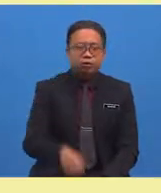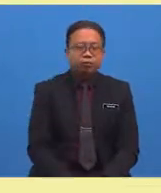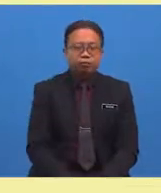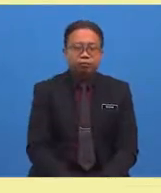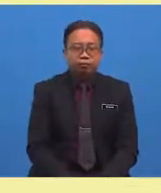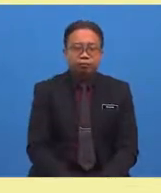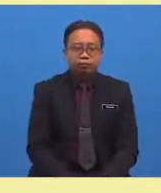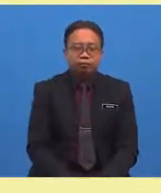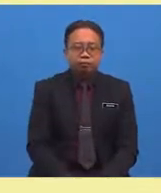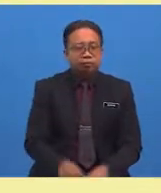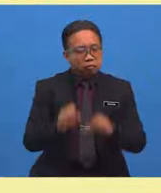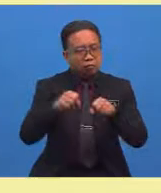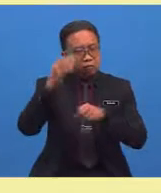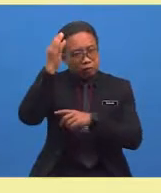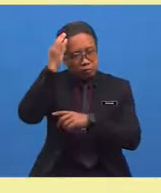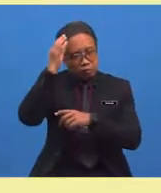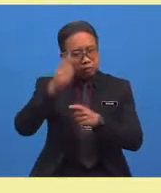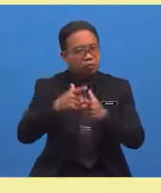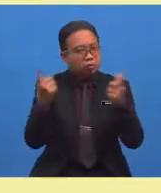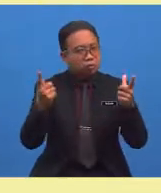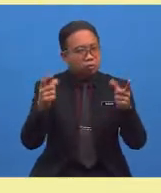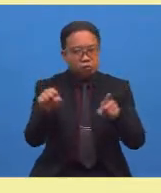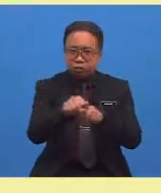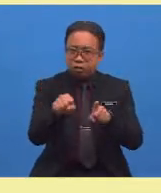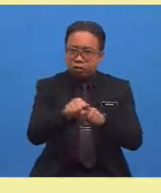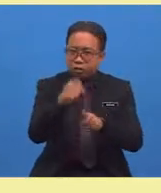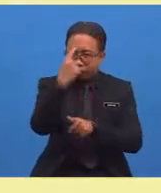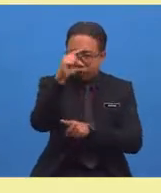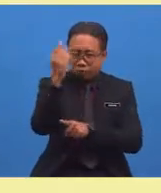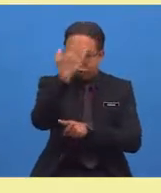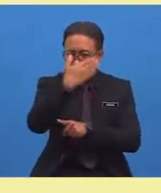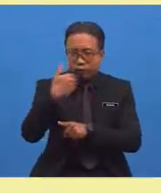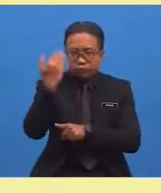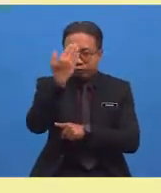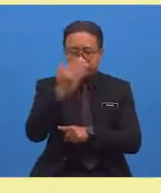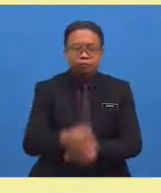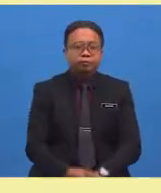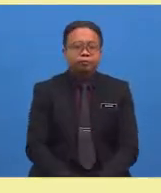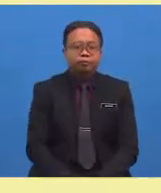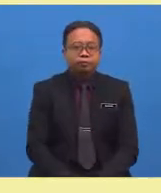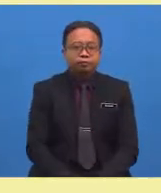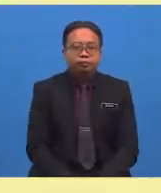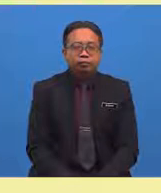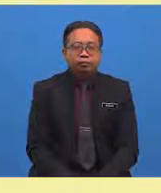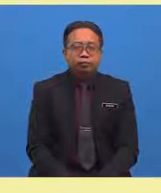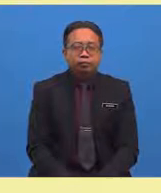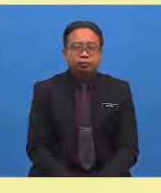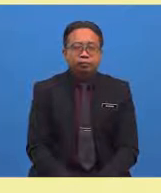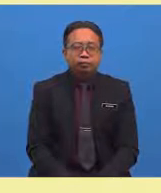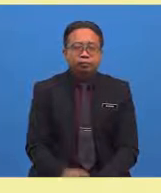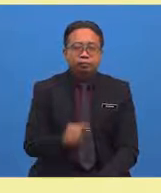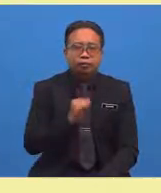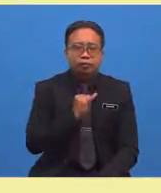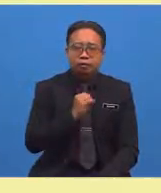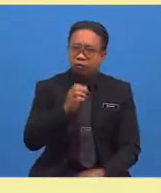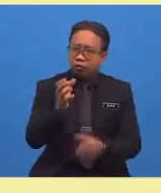Can you think of another synonym for beautiful? Hmm, I've